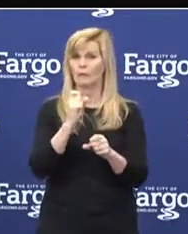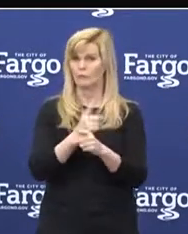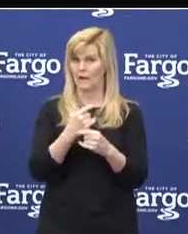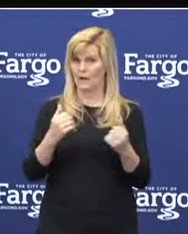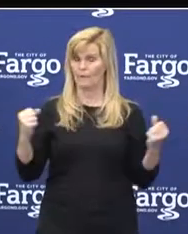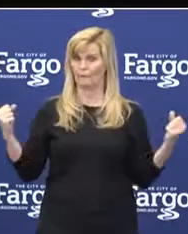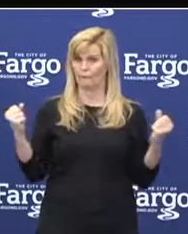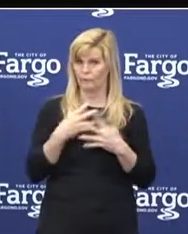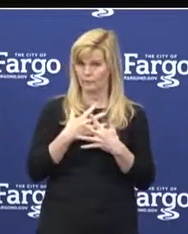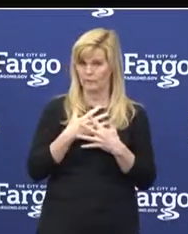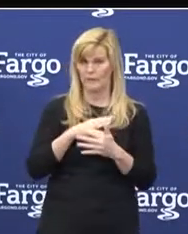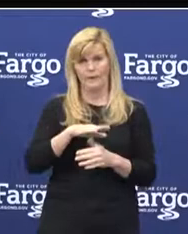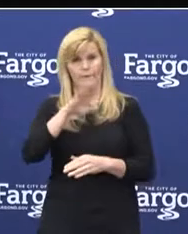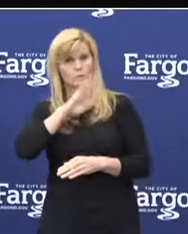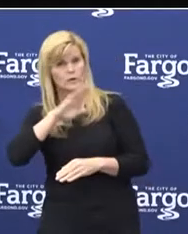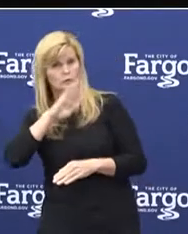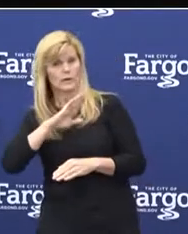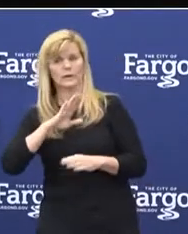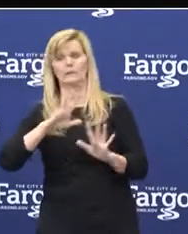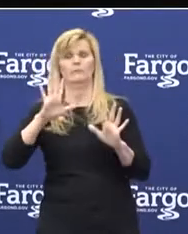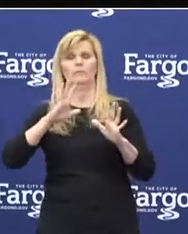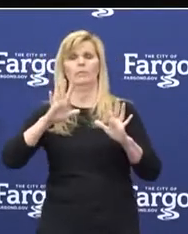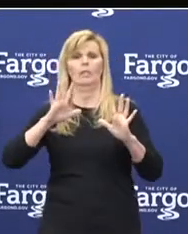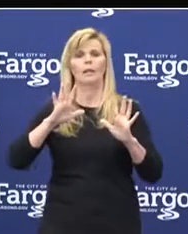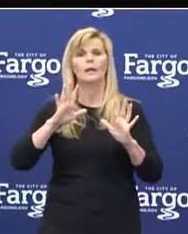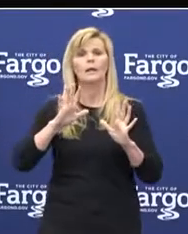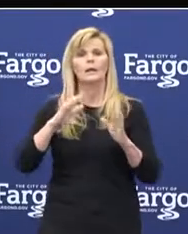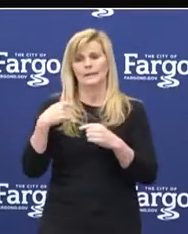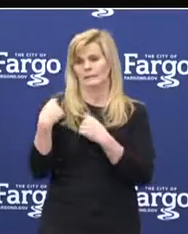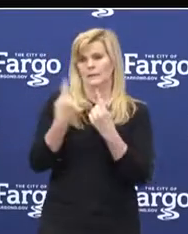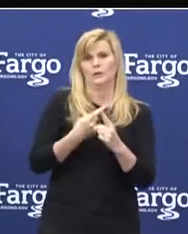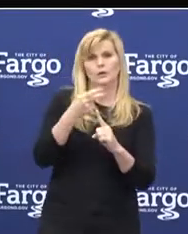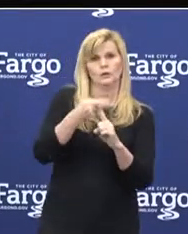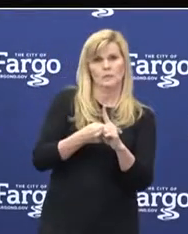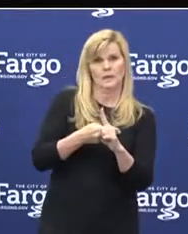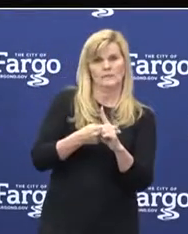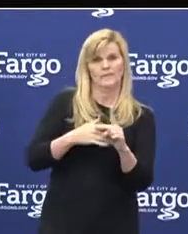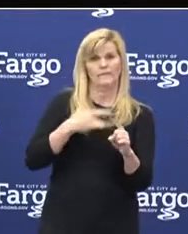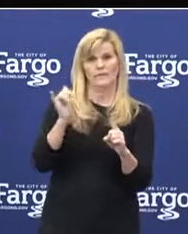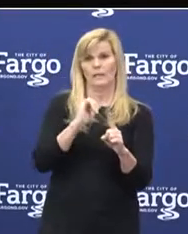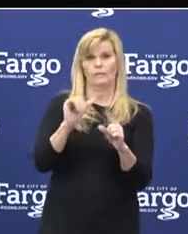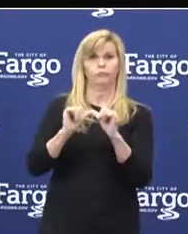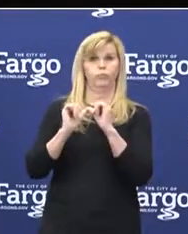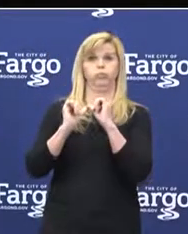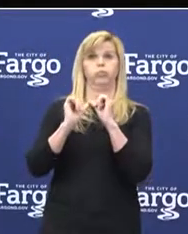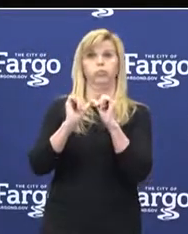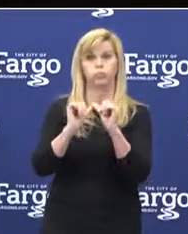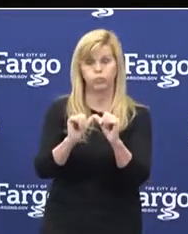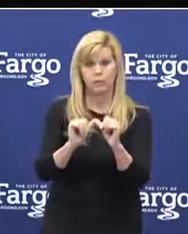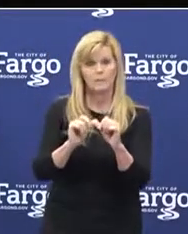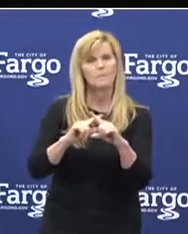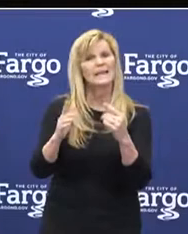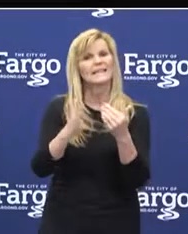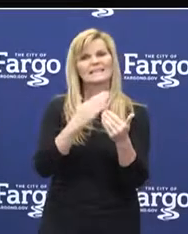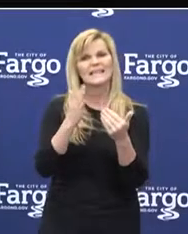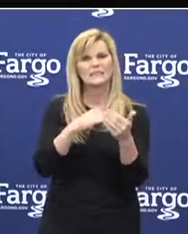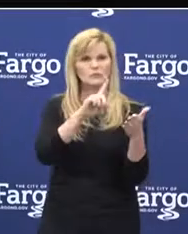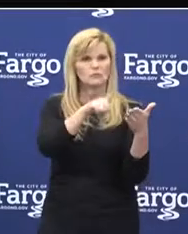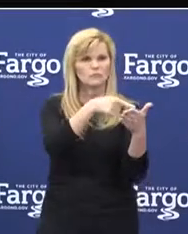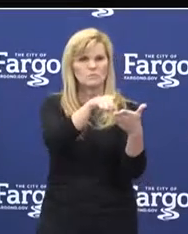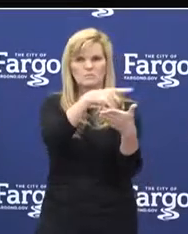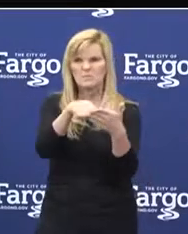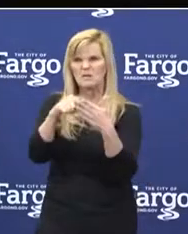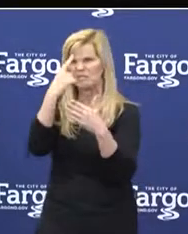frustrated, and fed up right now. These past two months have felt like many more. It is easy to use criticism and